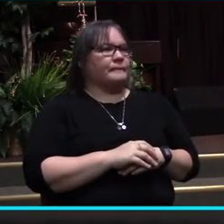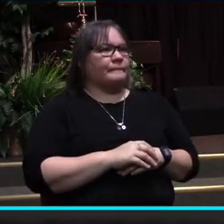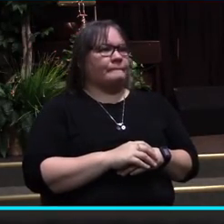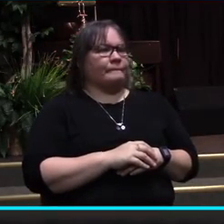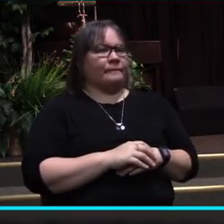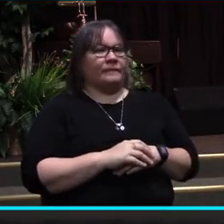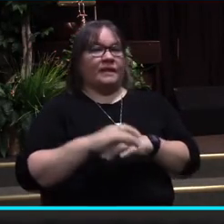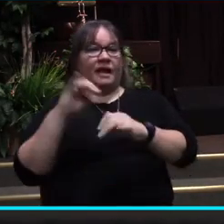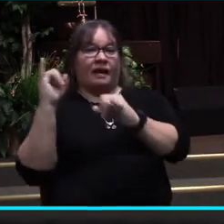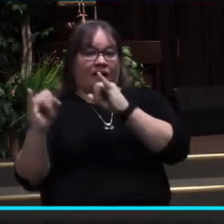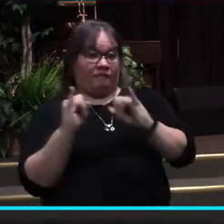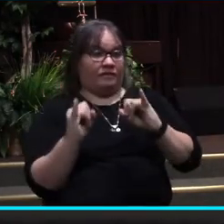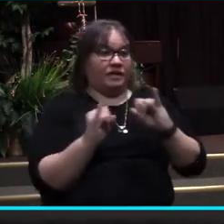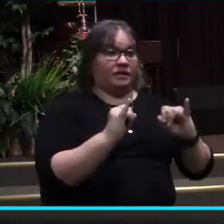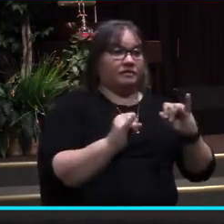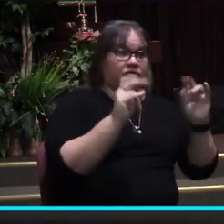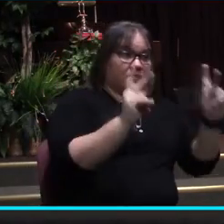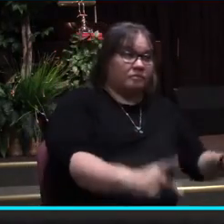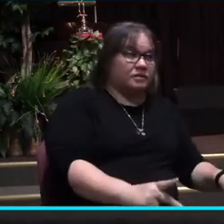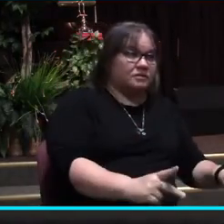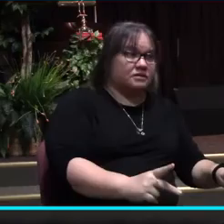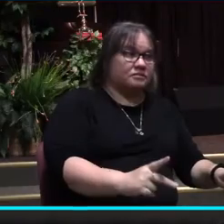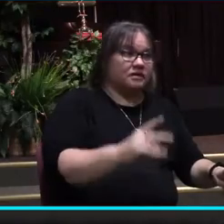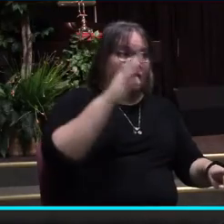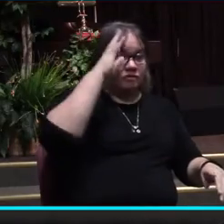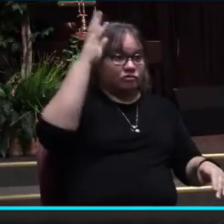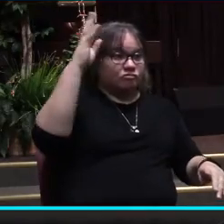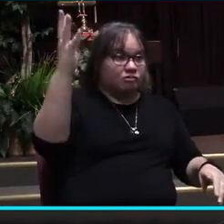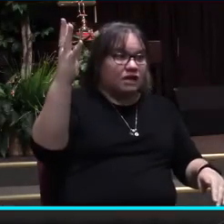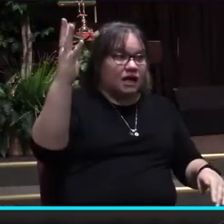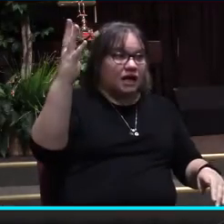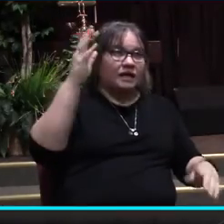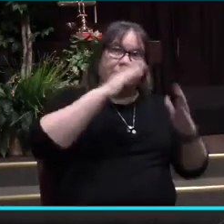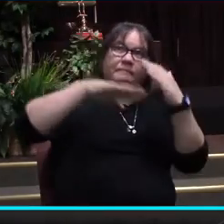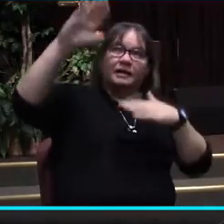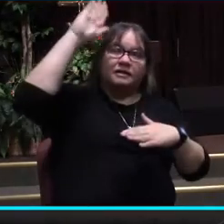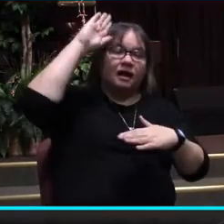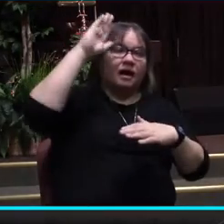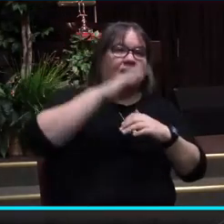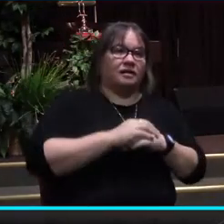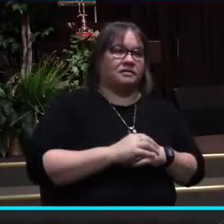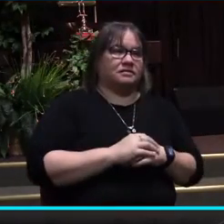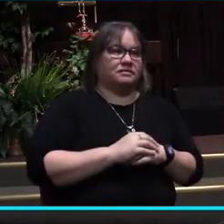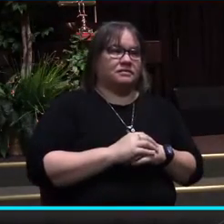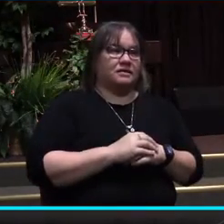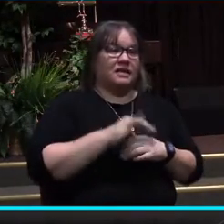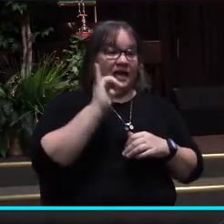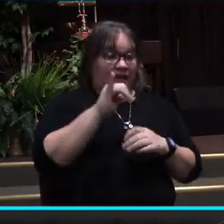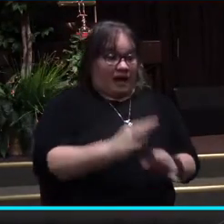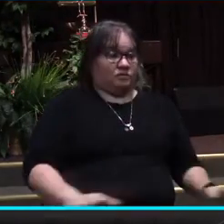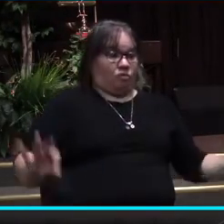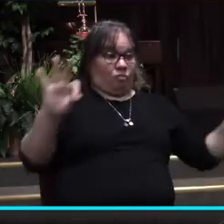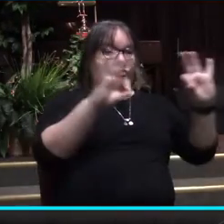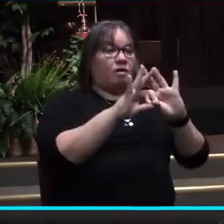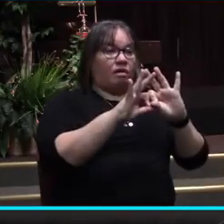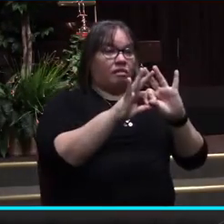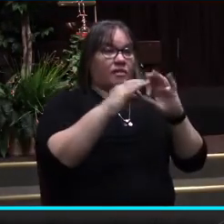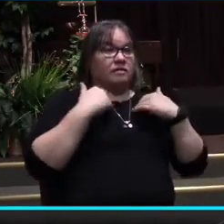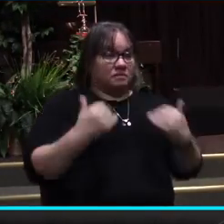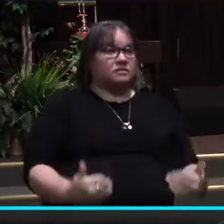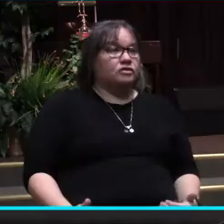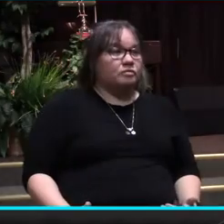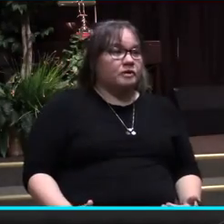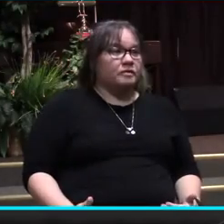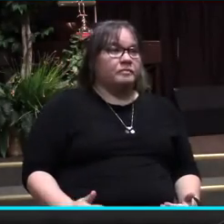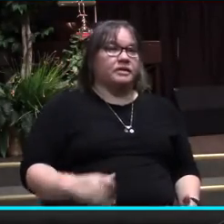uniquely created in the image of God and has inherent value and worth as a human being who